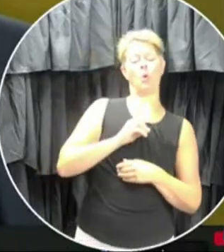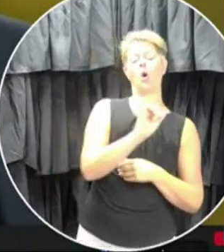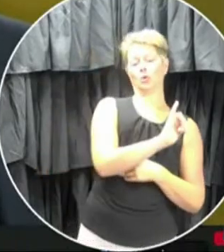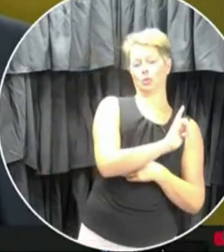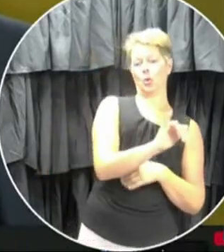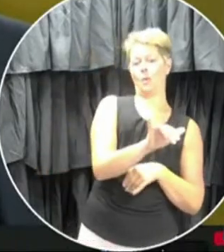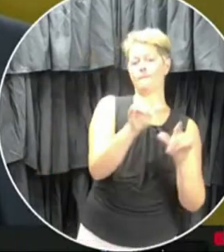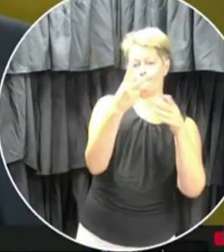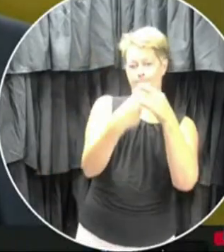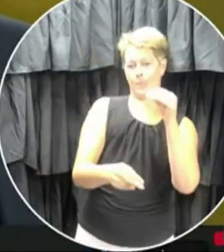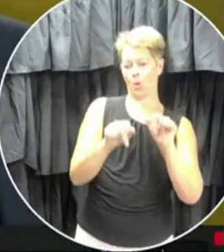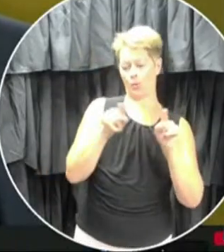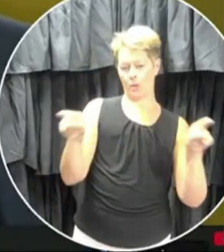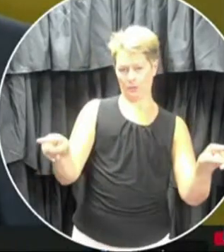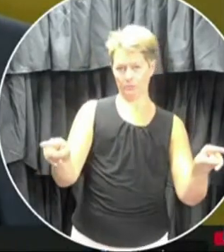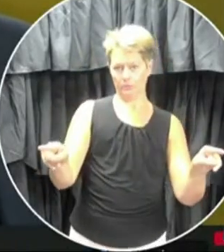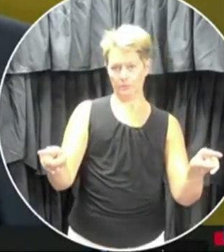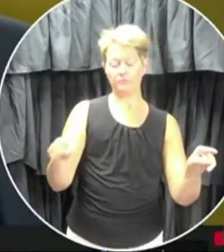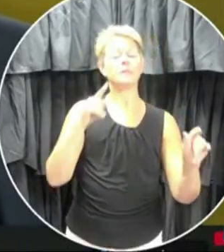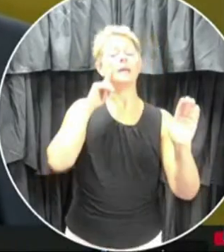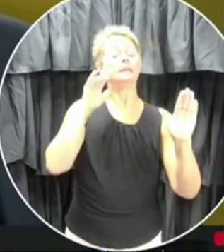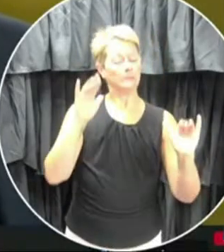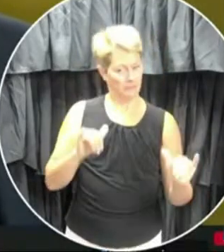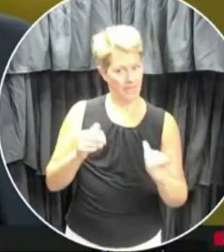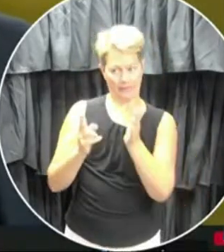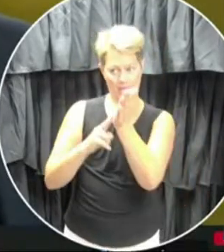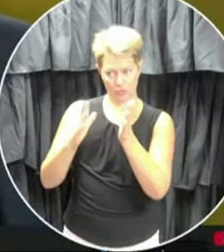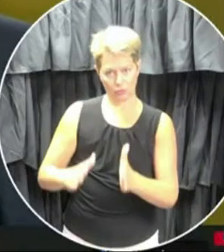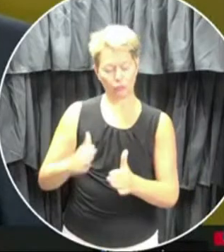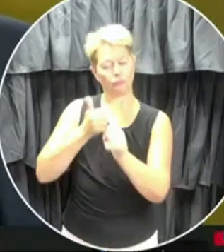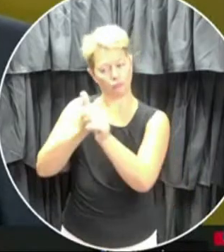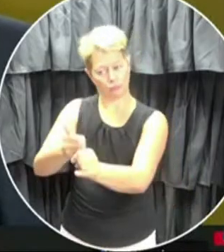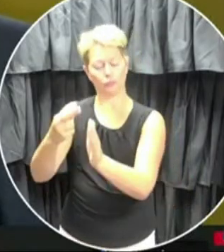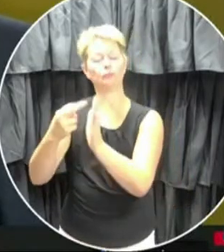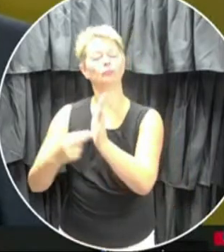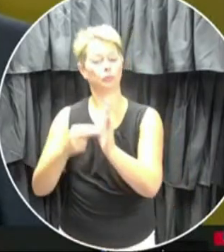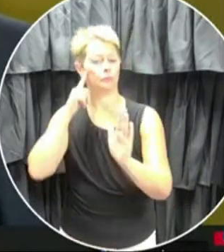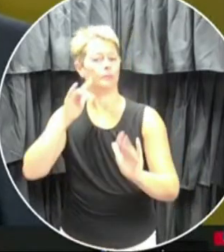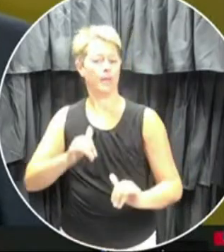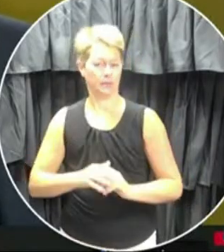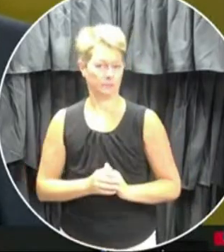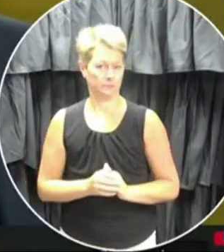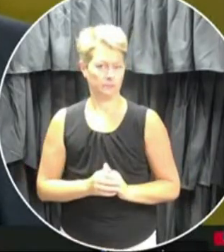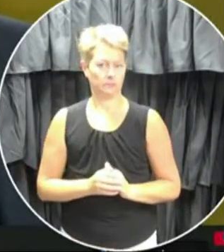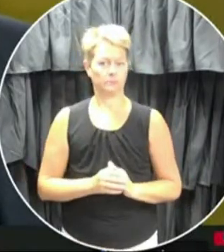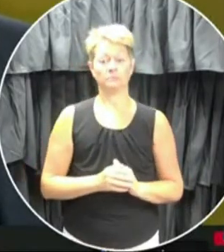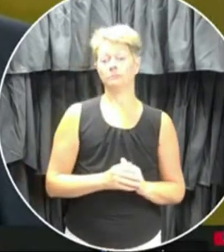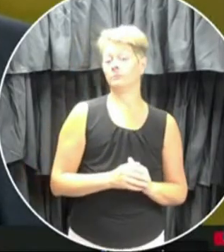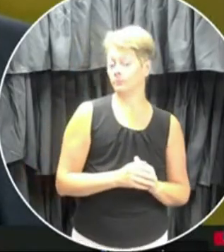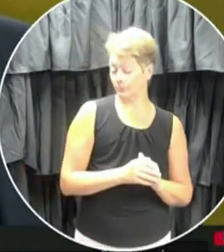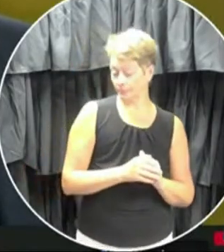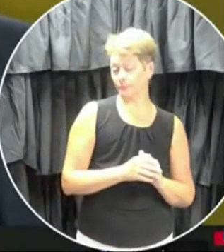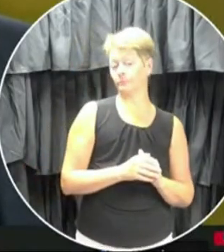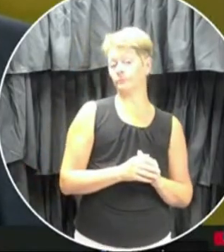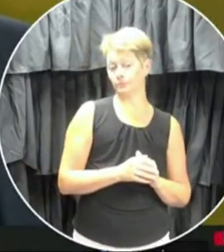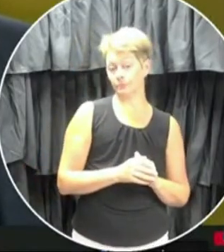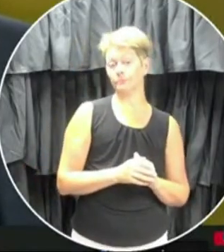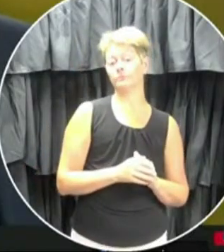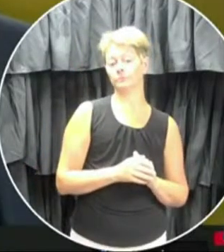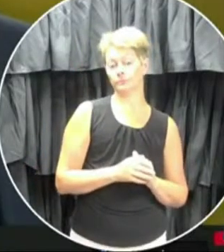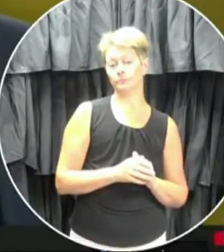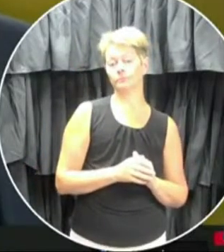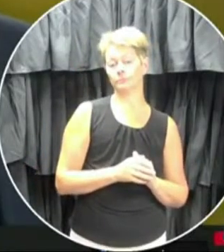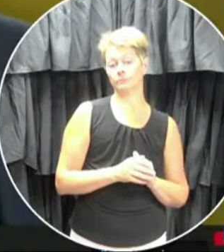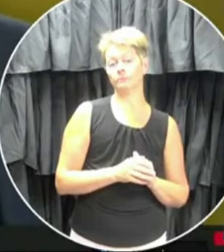And, uh, expect our contractors to adhere just like a, um, any vendor in this province, uh, has to adjust